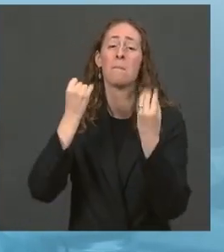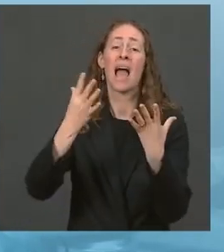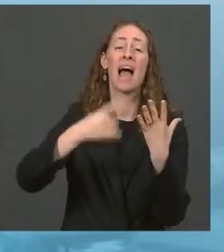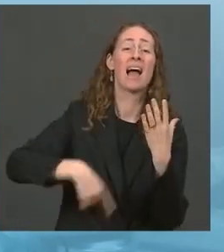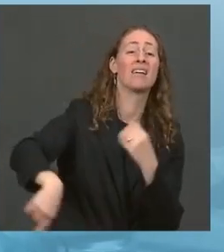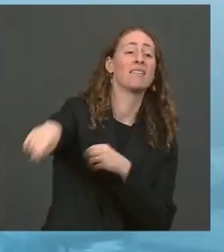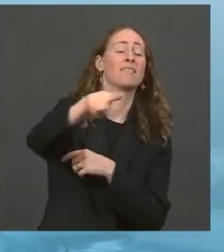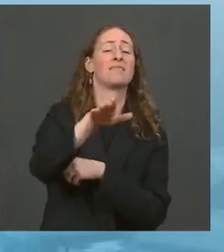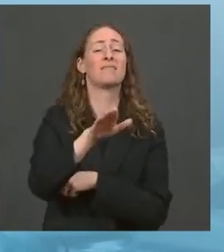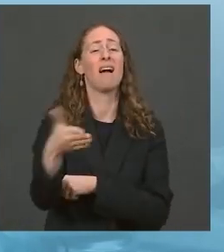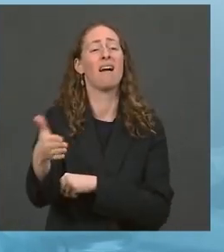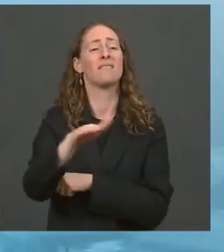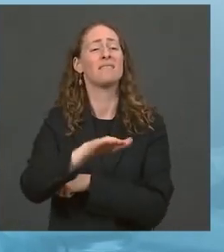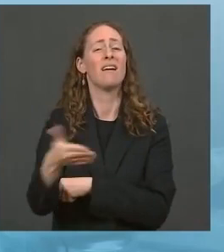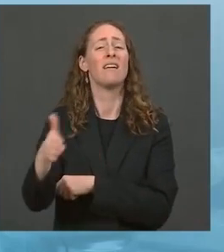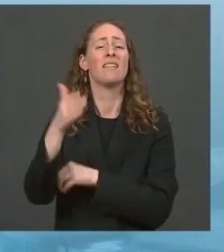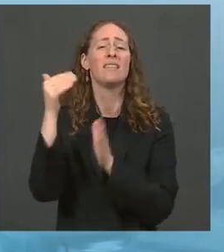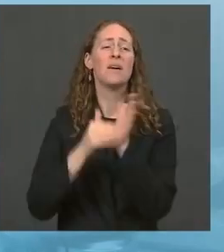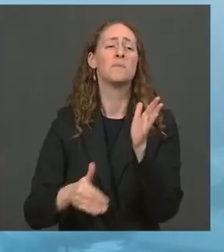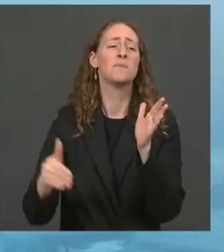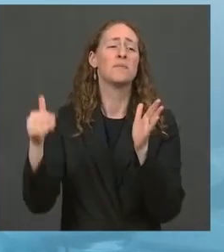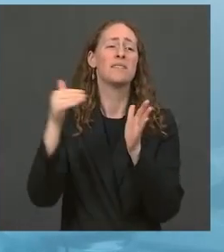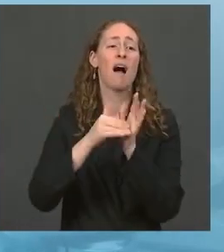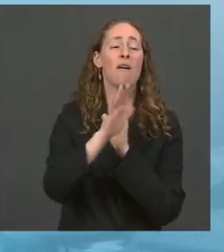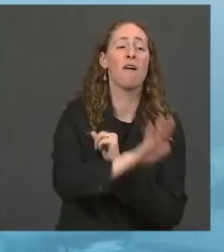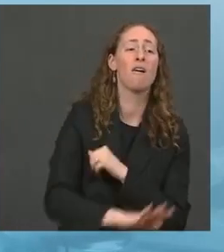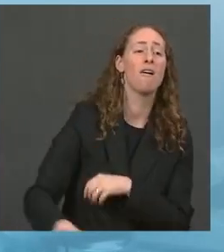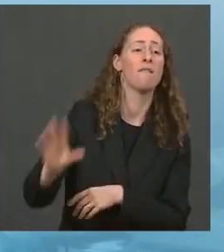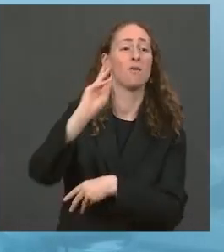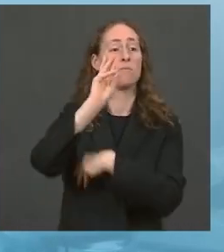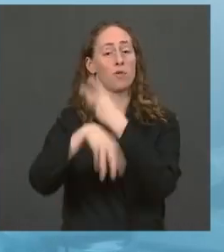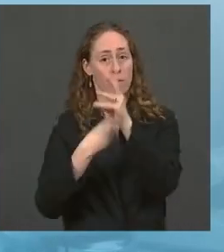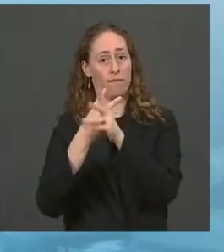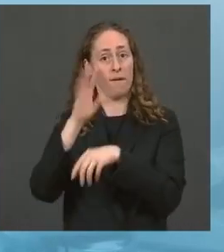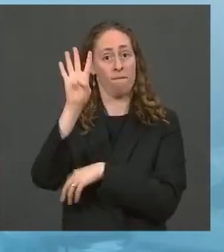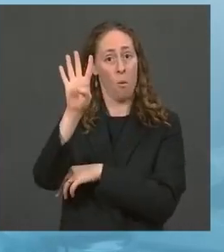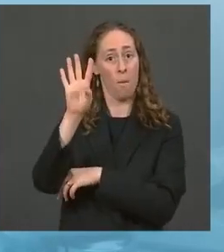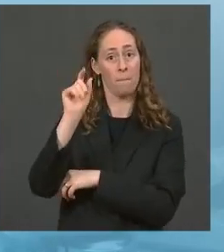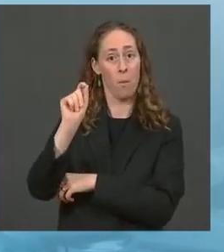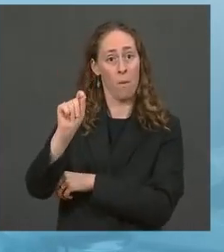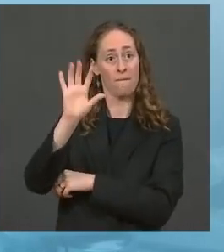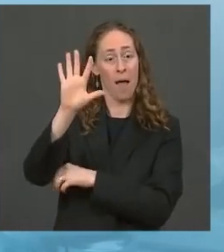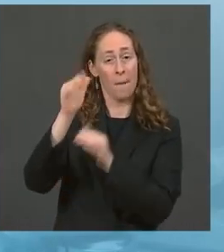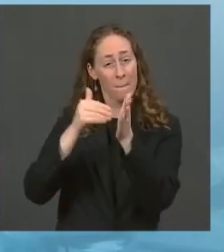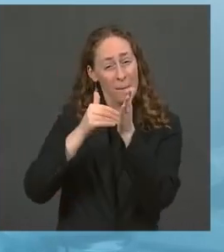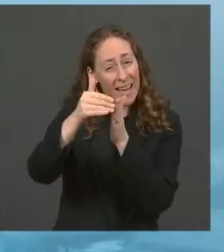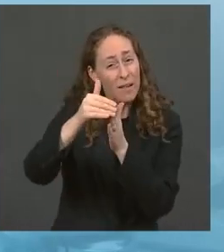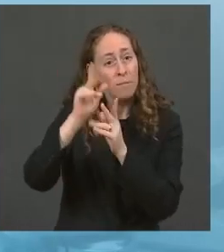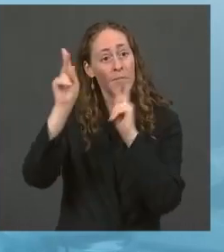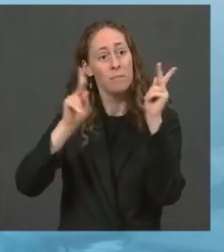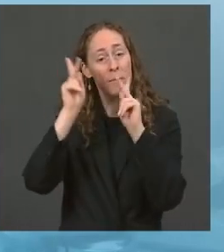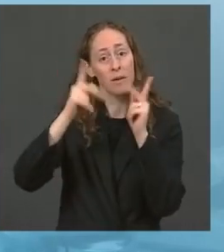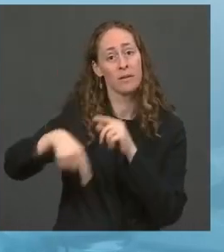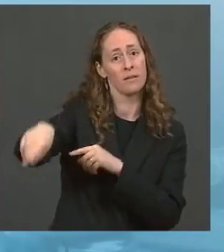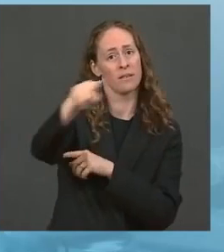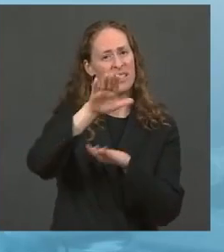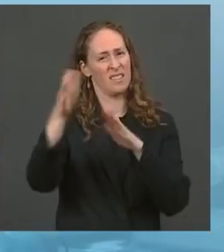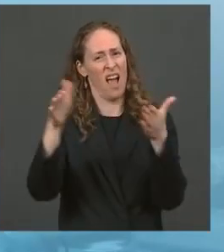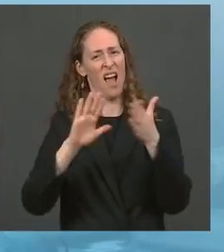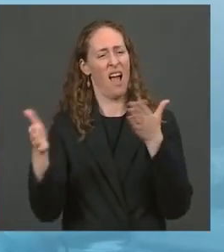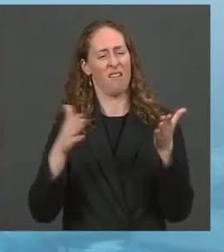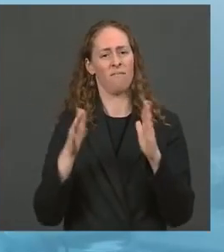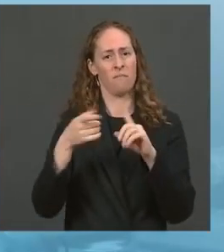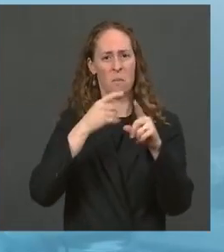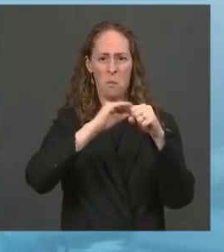is above 4.5 million people. 4.5 million people. And this is a global